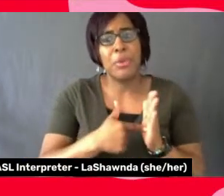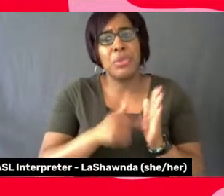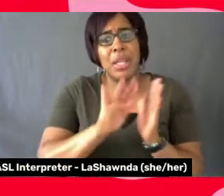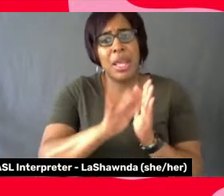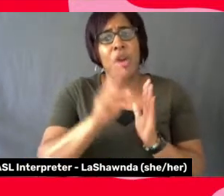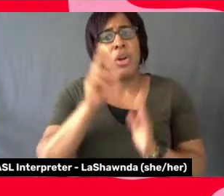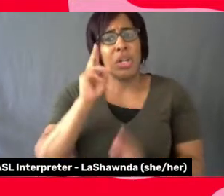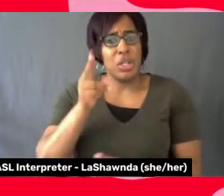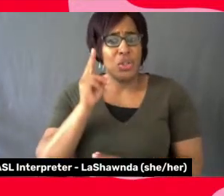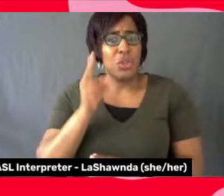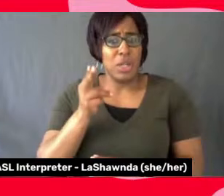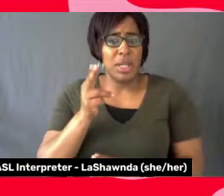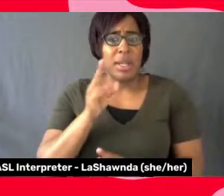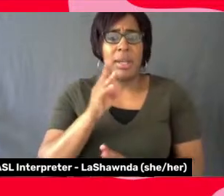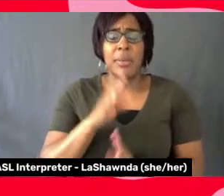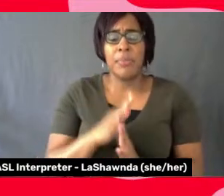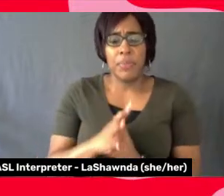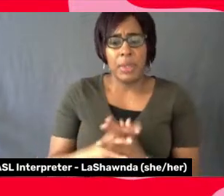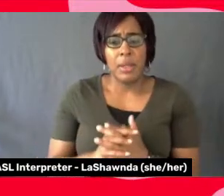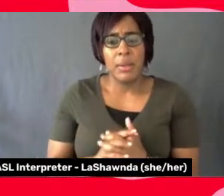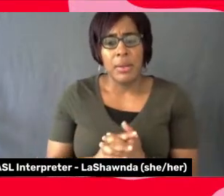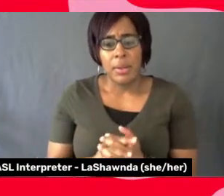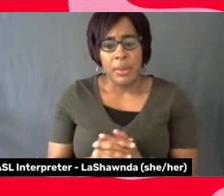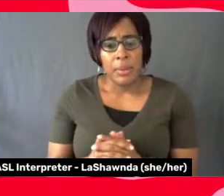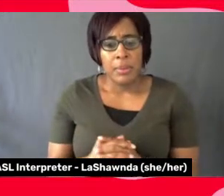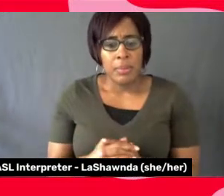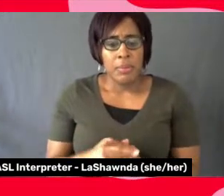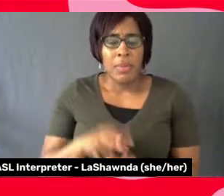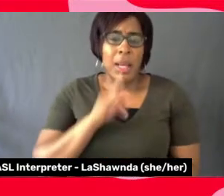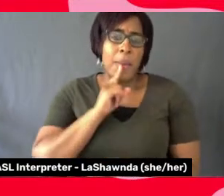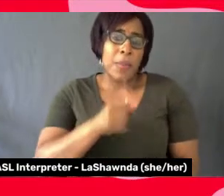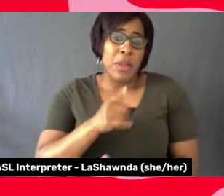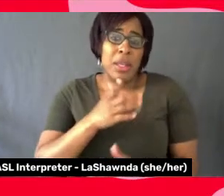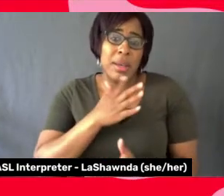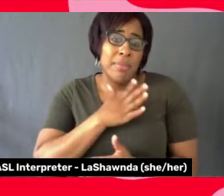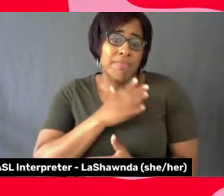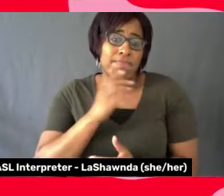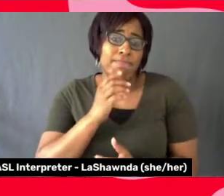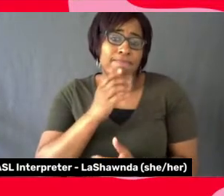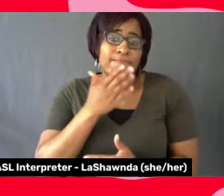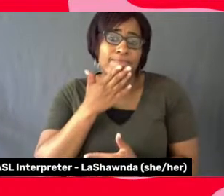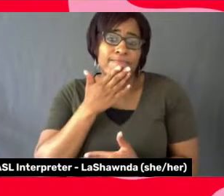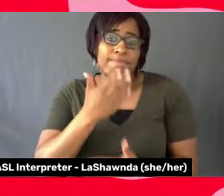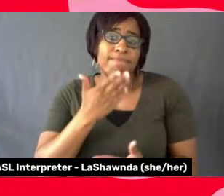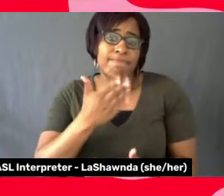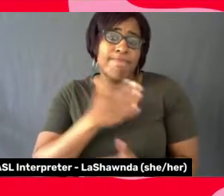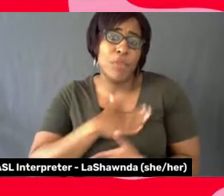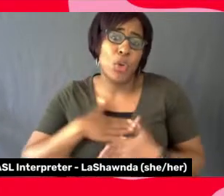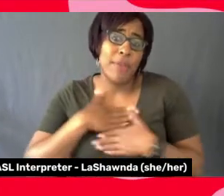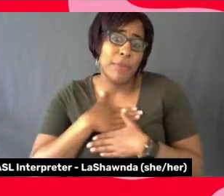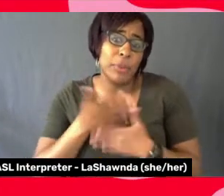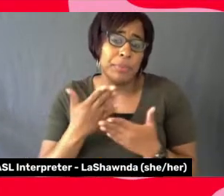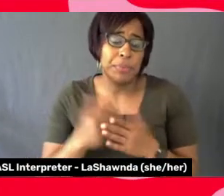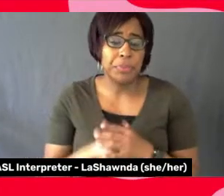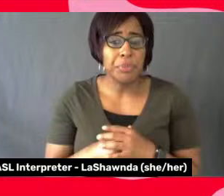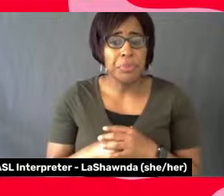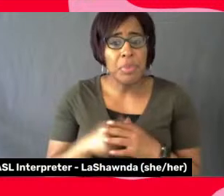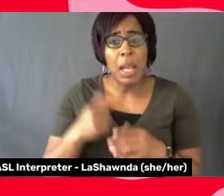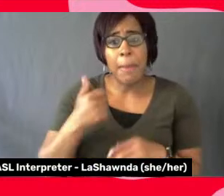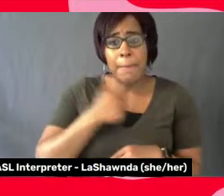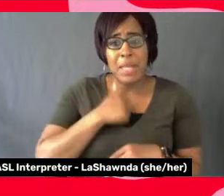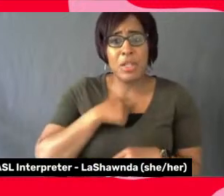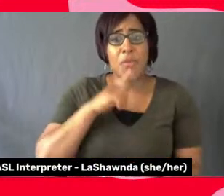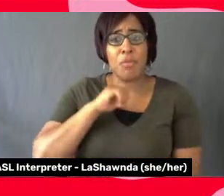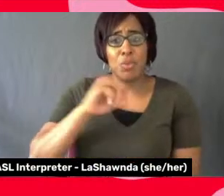and just grateful for the time that I came through. I'm in my 70s now